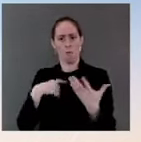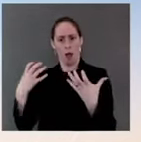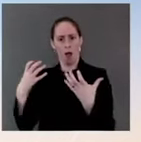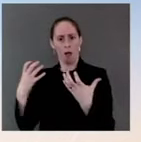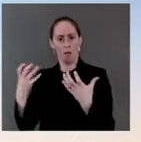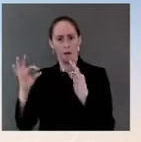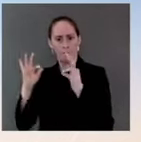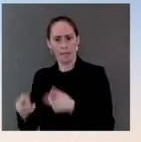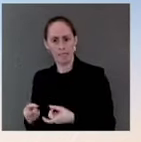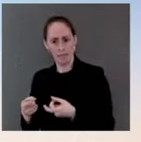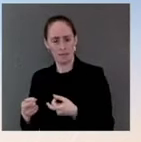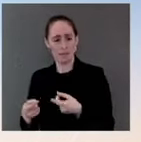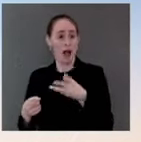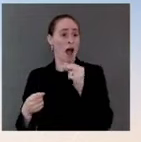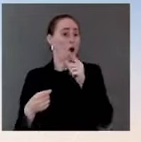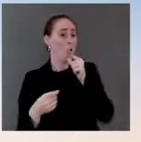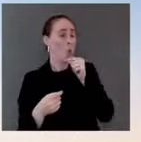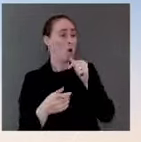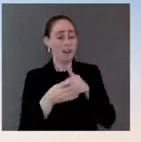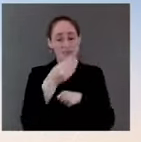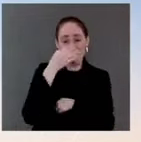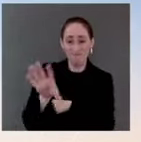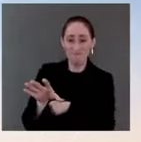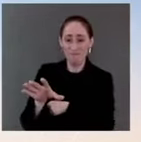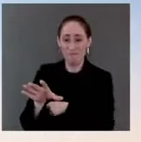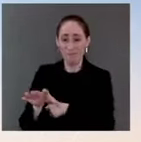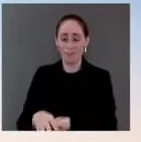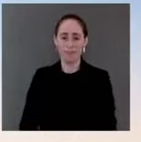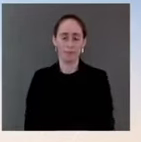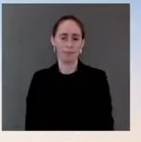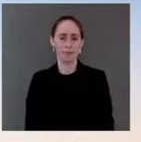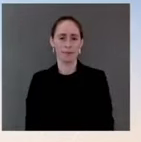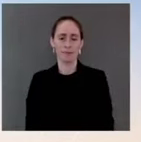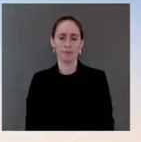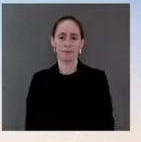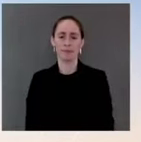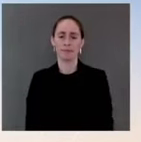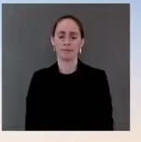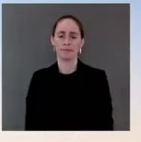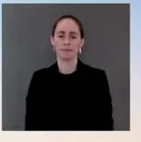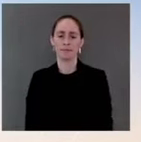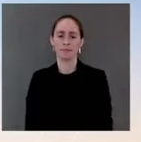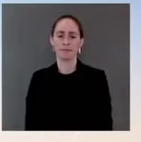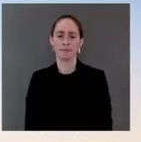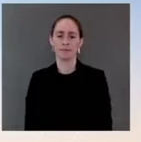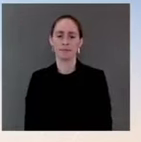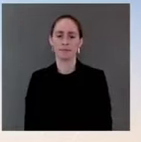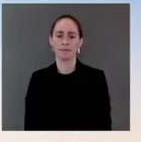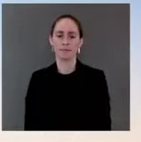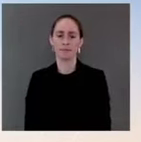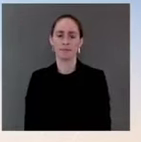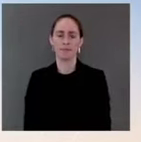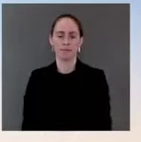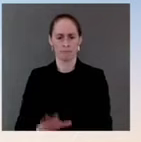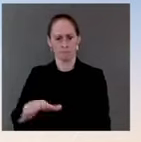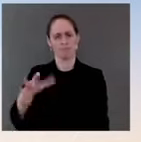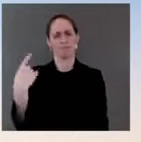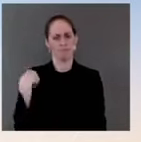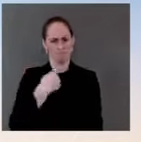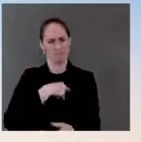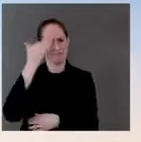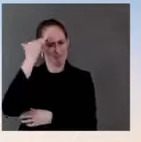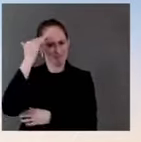really, of course, defer to the independence of the Federal Reserve in making those decisions and what they feel is right for the economy. So I wouldn't say we're worried. We